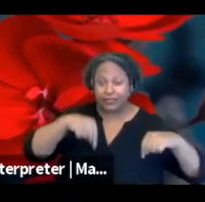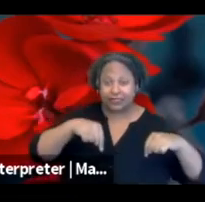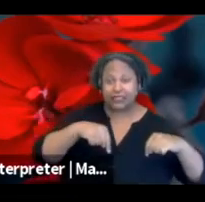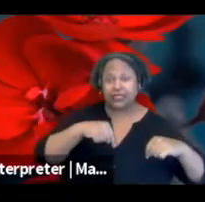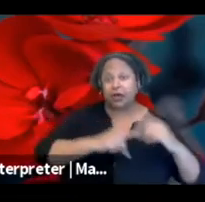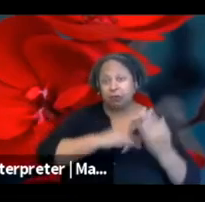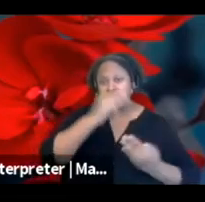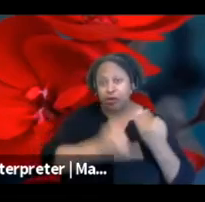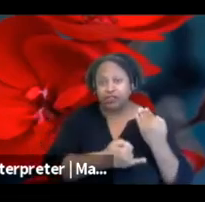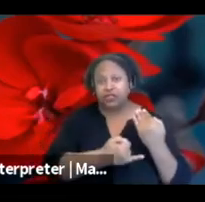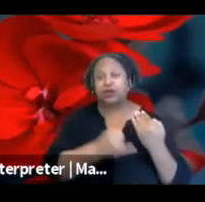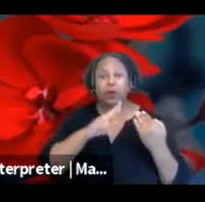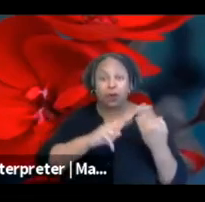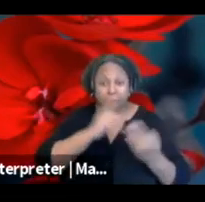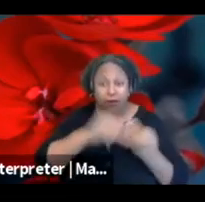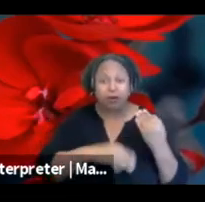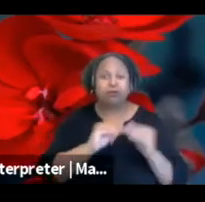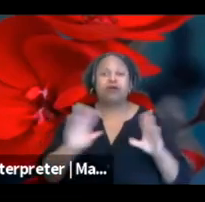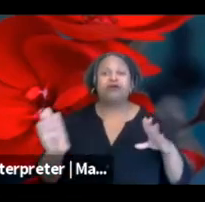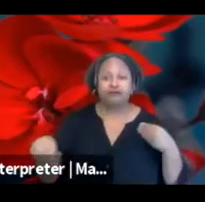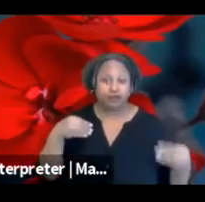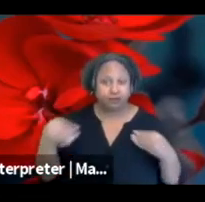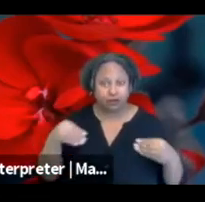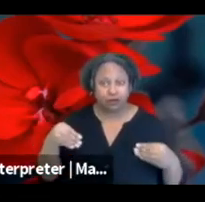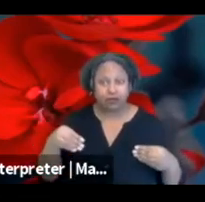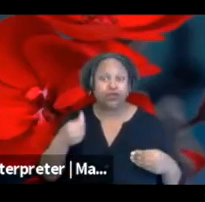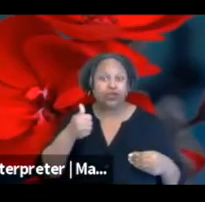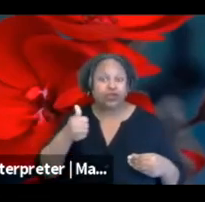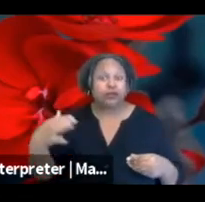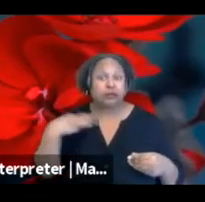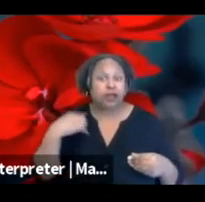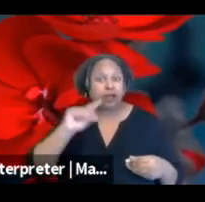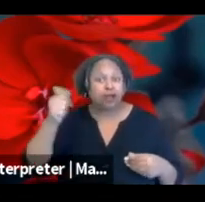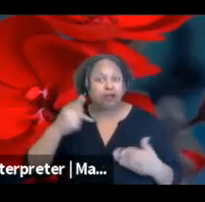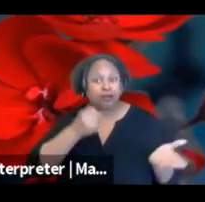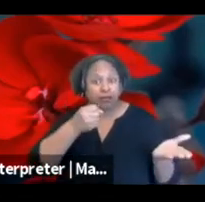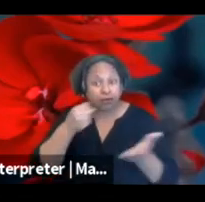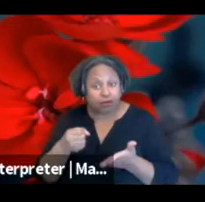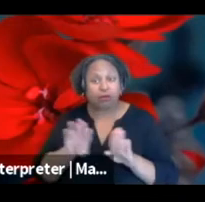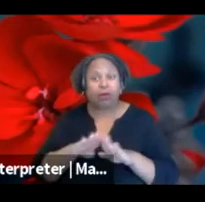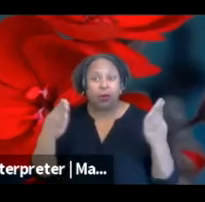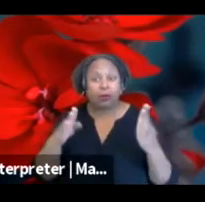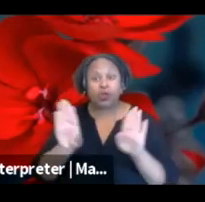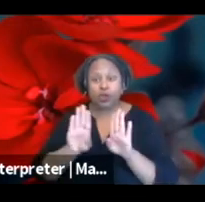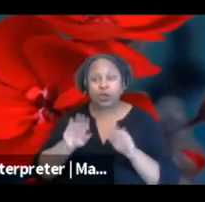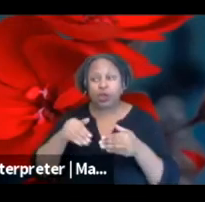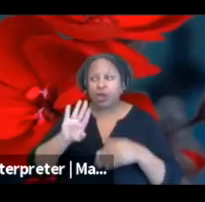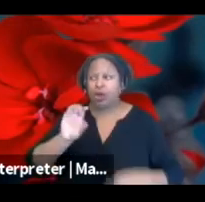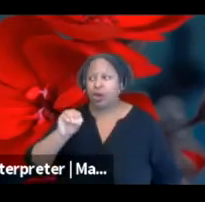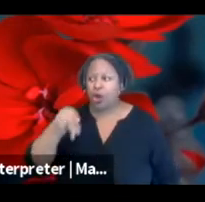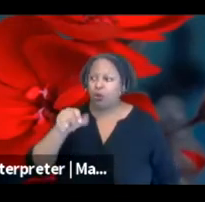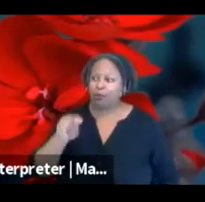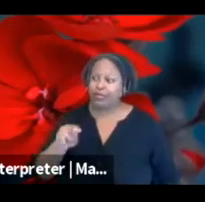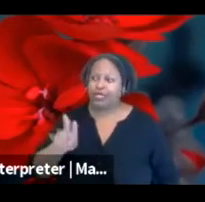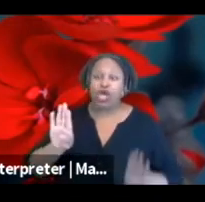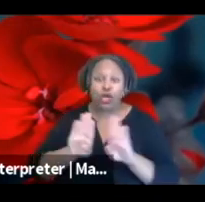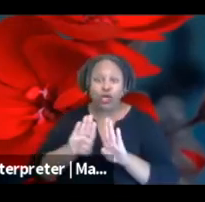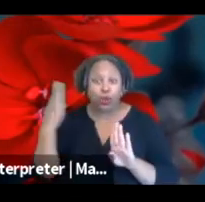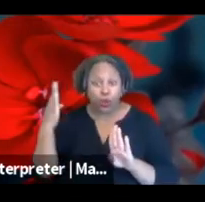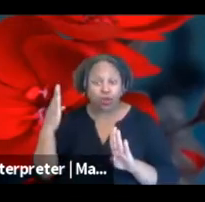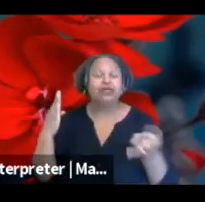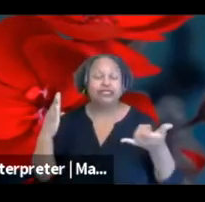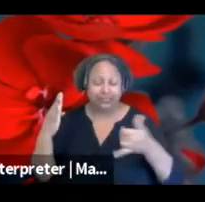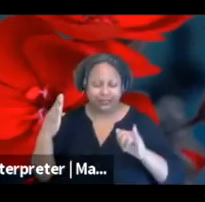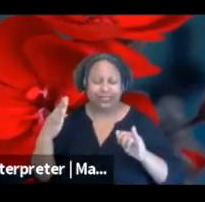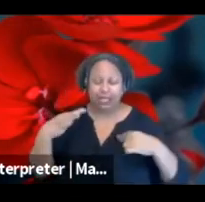project or operating. So you can, if you've applied to Open Door, you can still apply to this program. The only exception is you can't